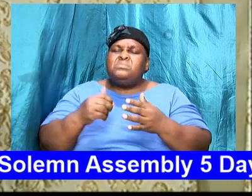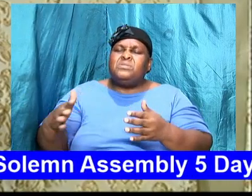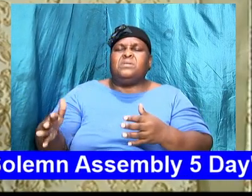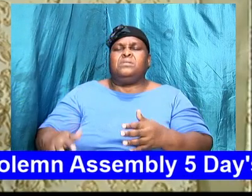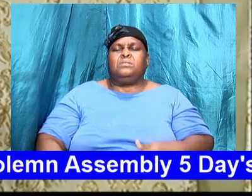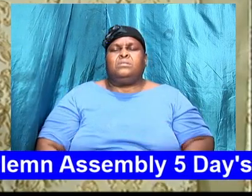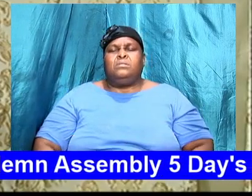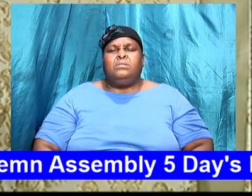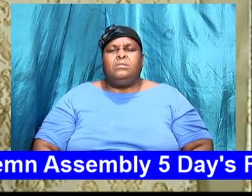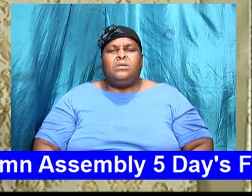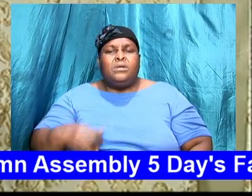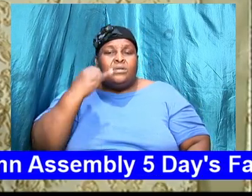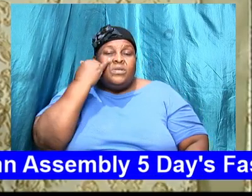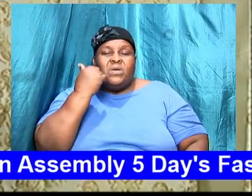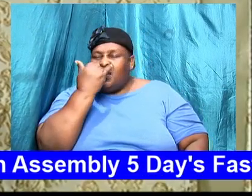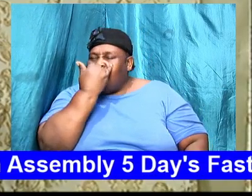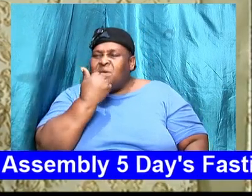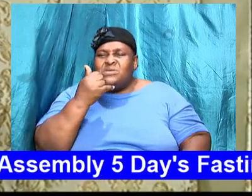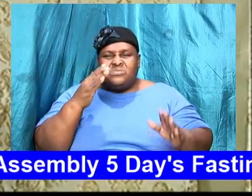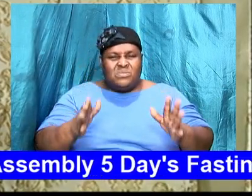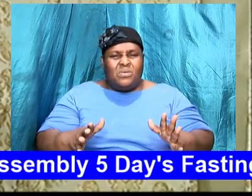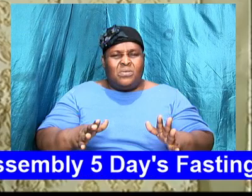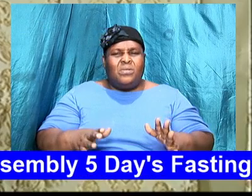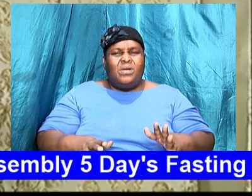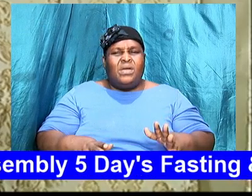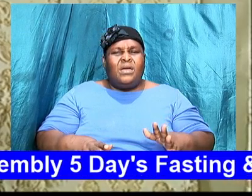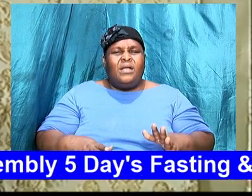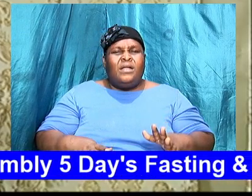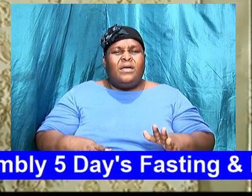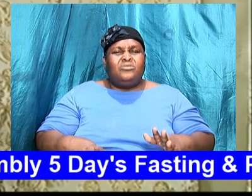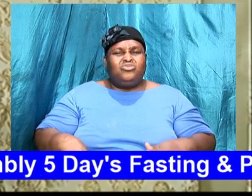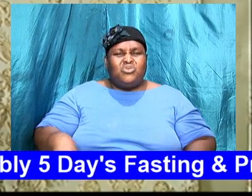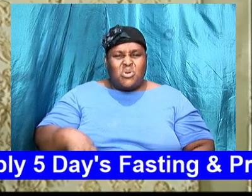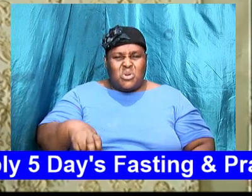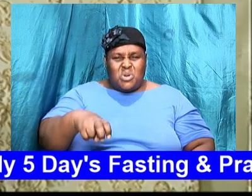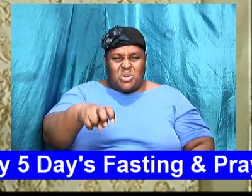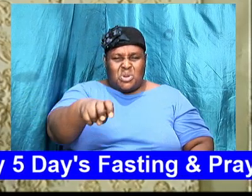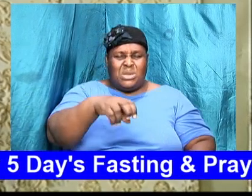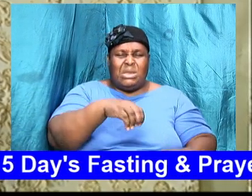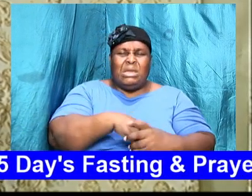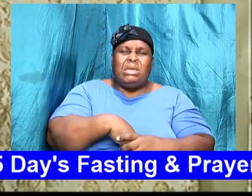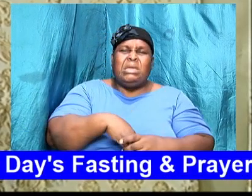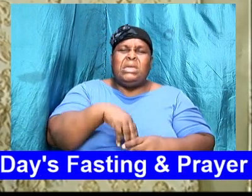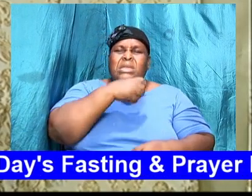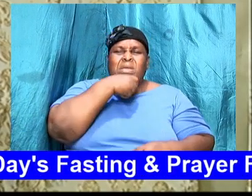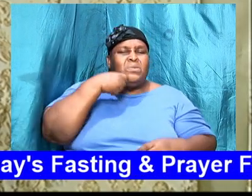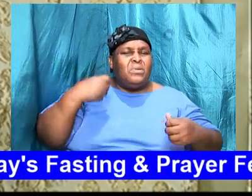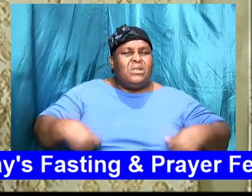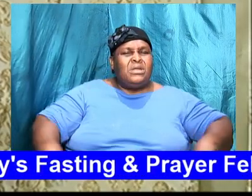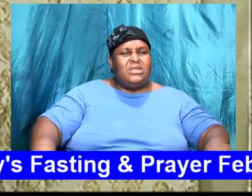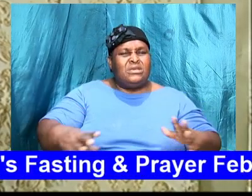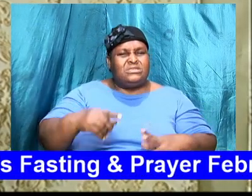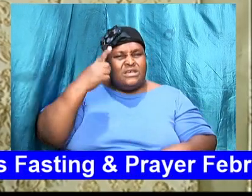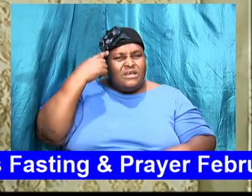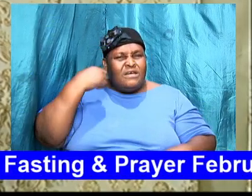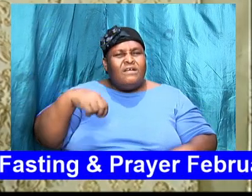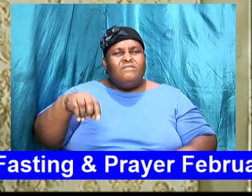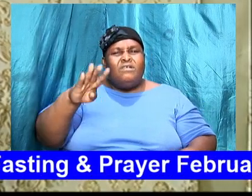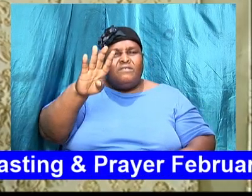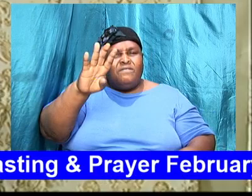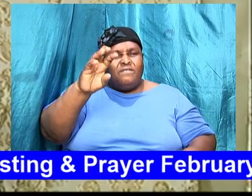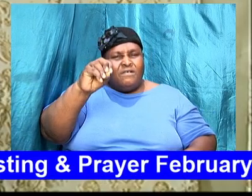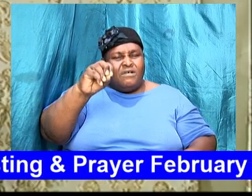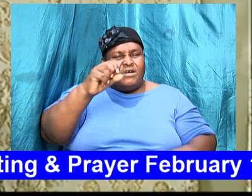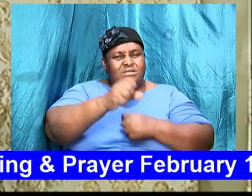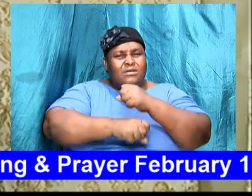the Israelites like I said walk in the wilderness for 40 years and only two came